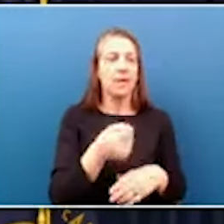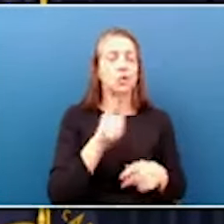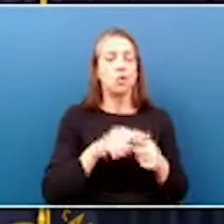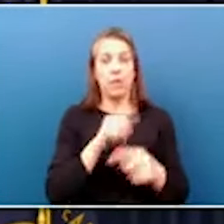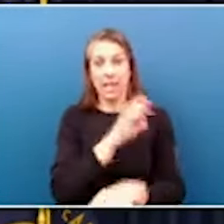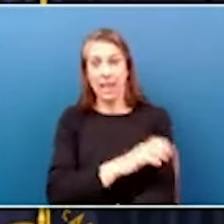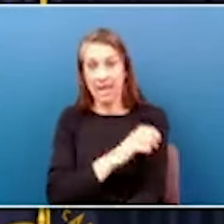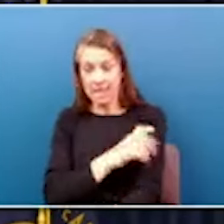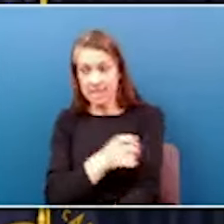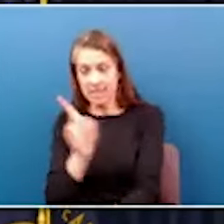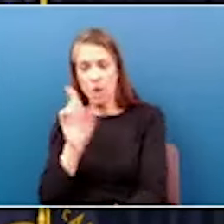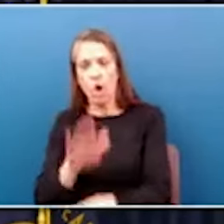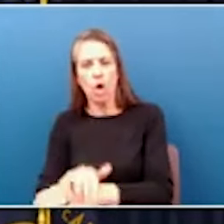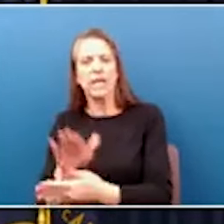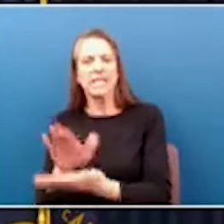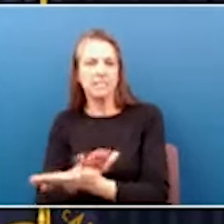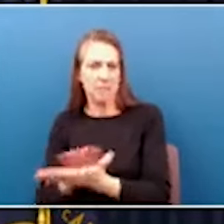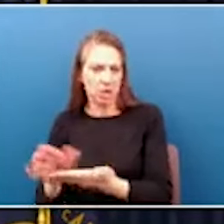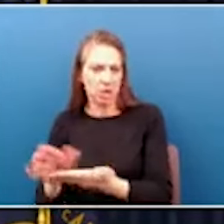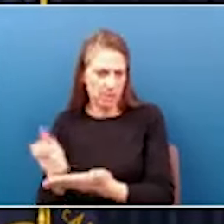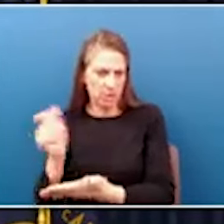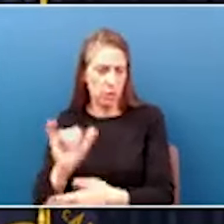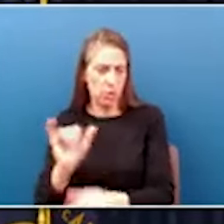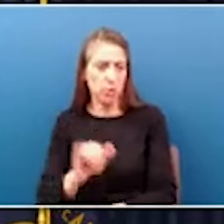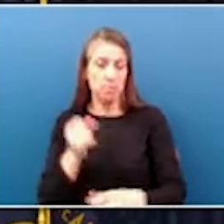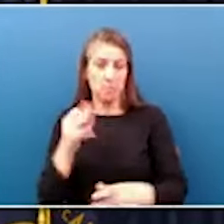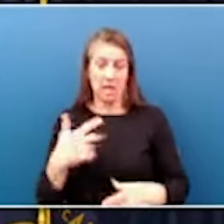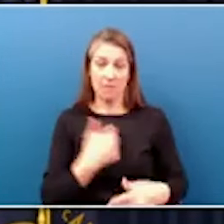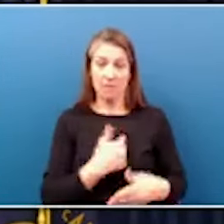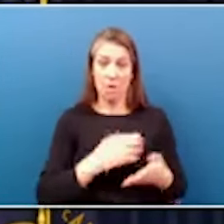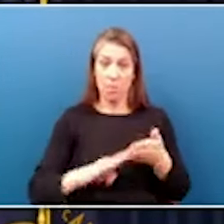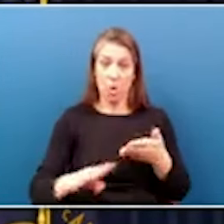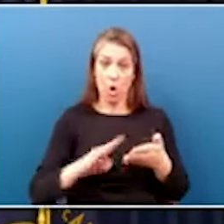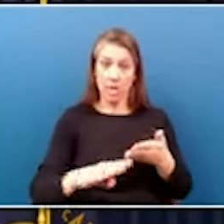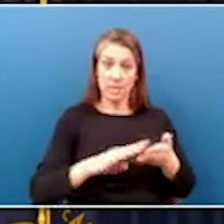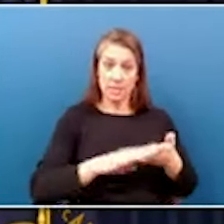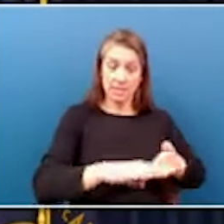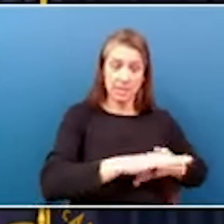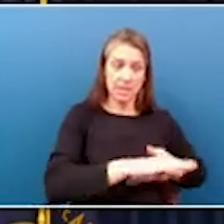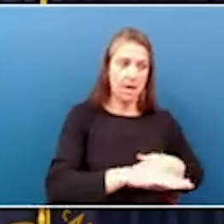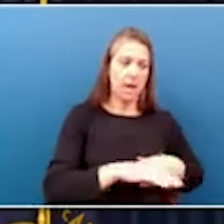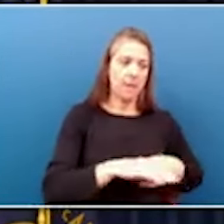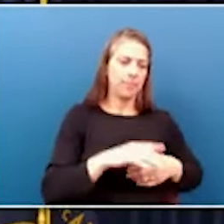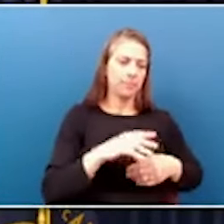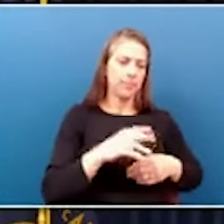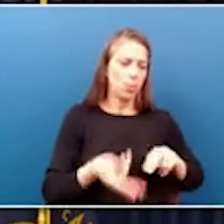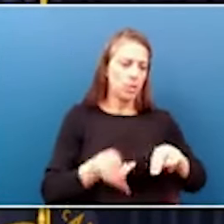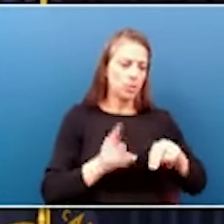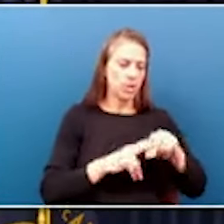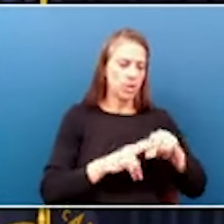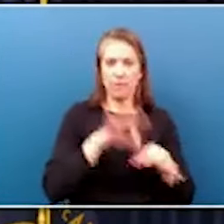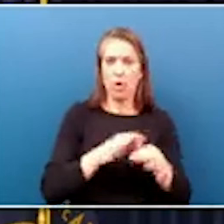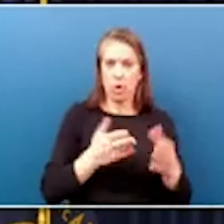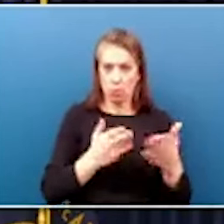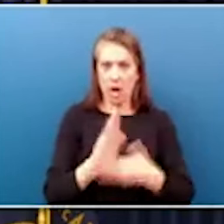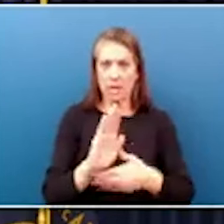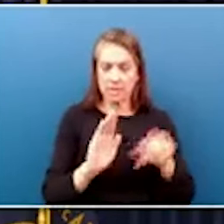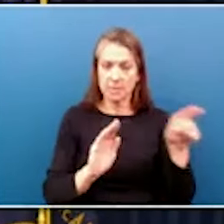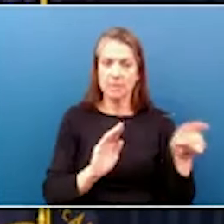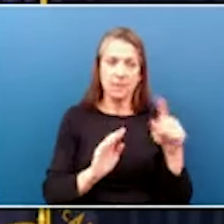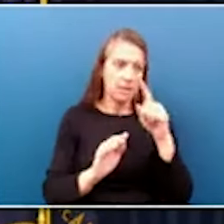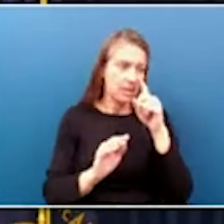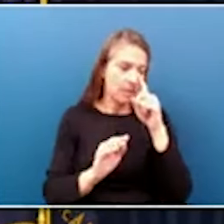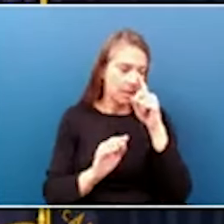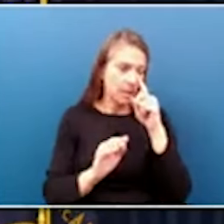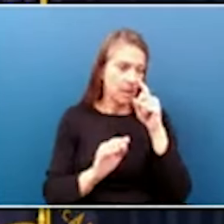on expungement. Many more of our pardons, for instance, the restoration of voting rights applied to a little over